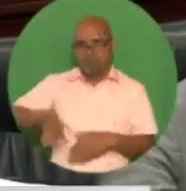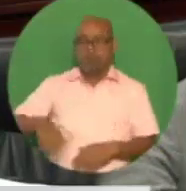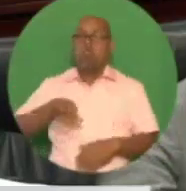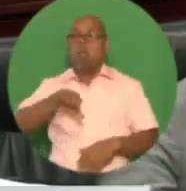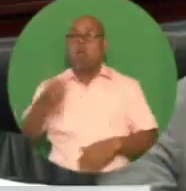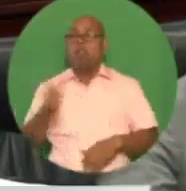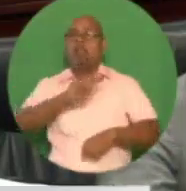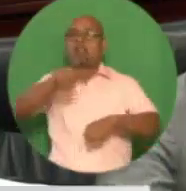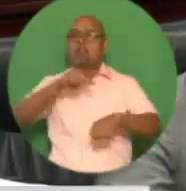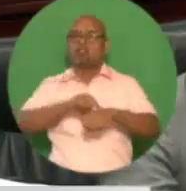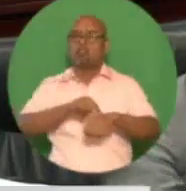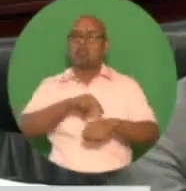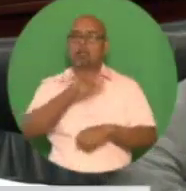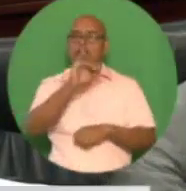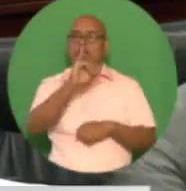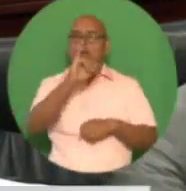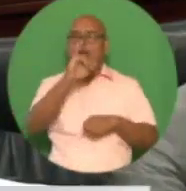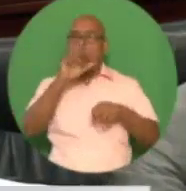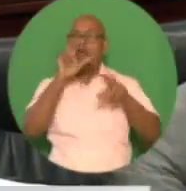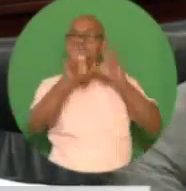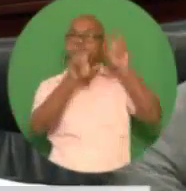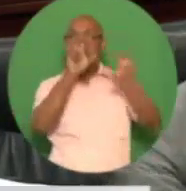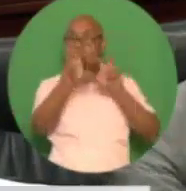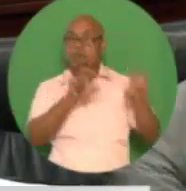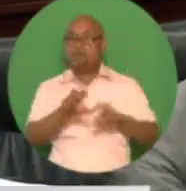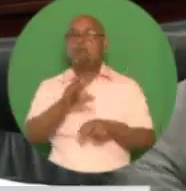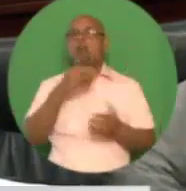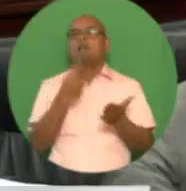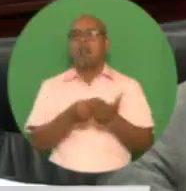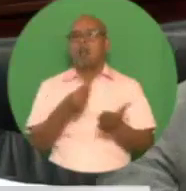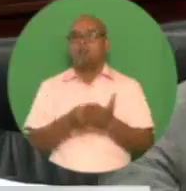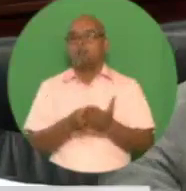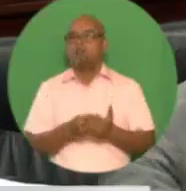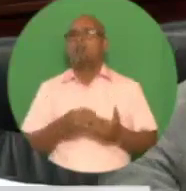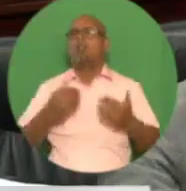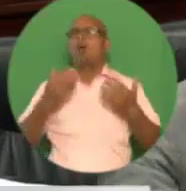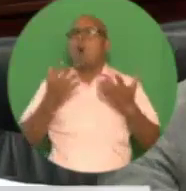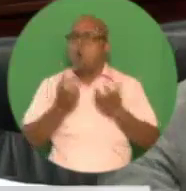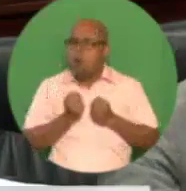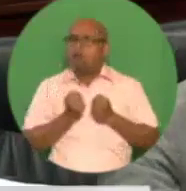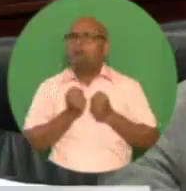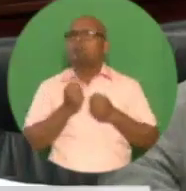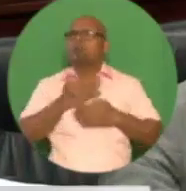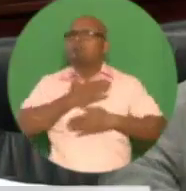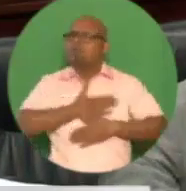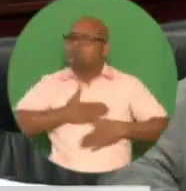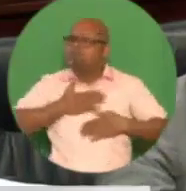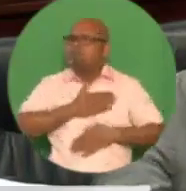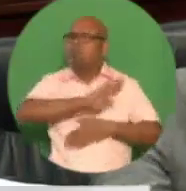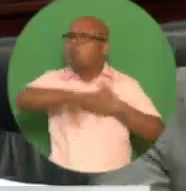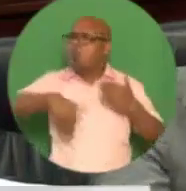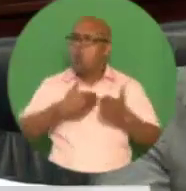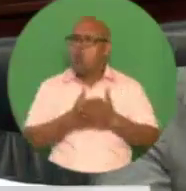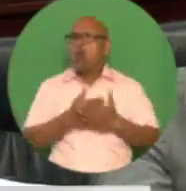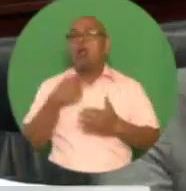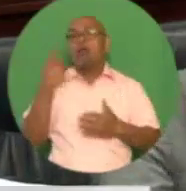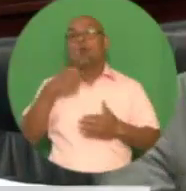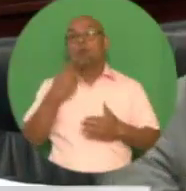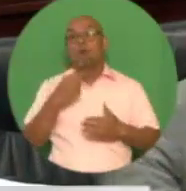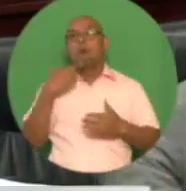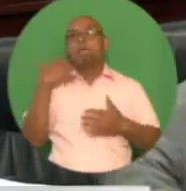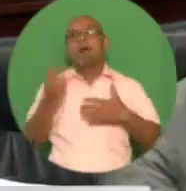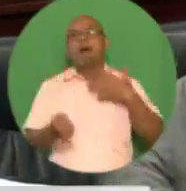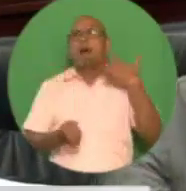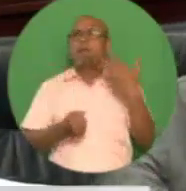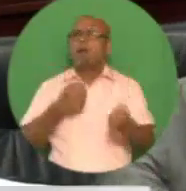I wish to take this opportunity to express the appreciation of this government to all those who contributed to the success